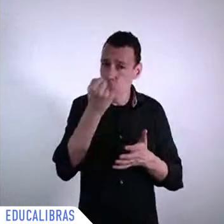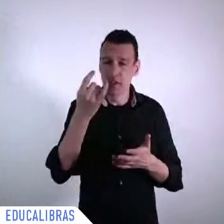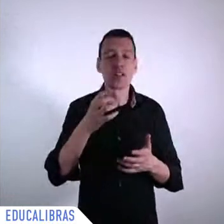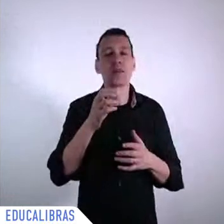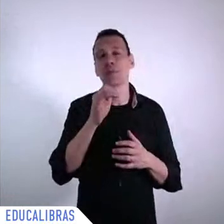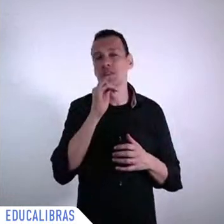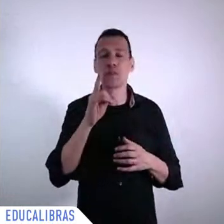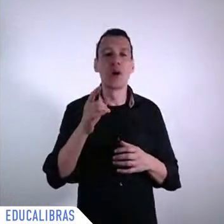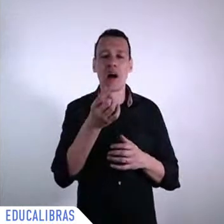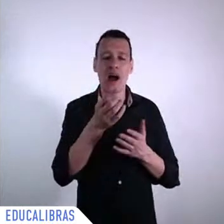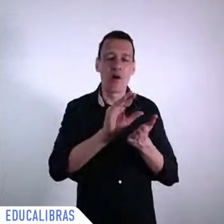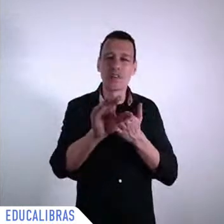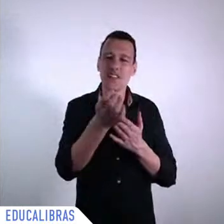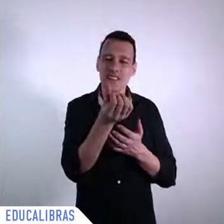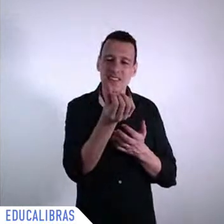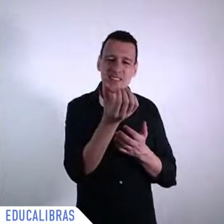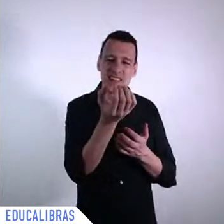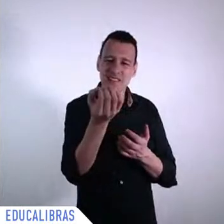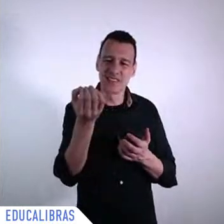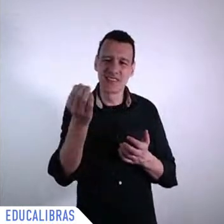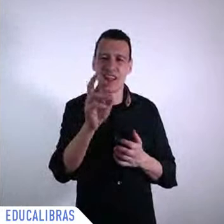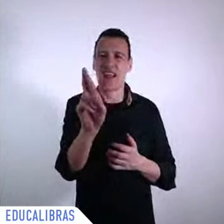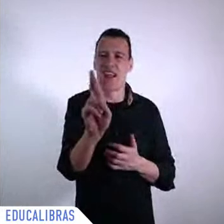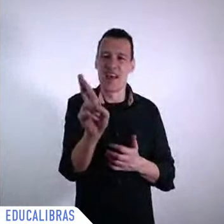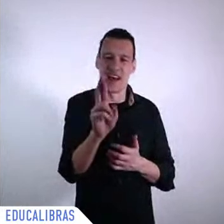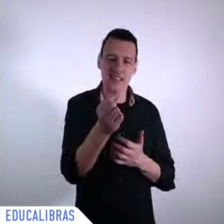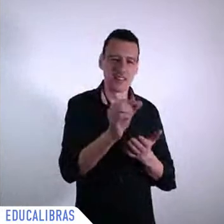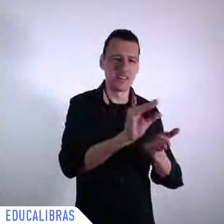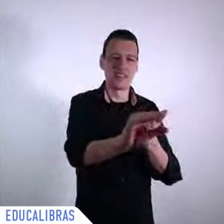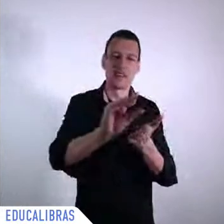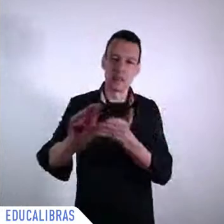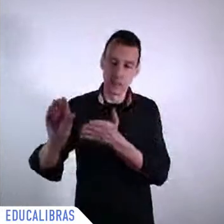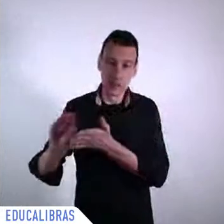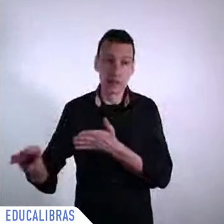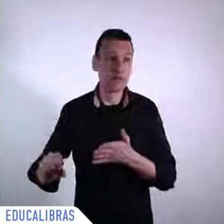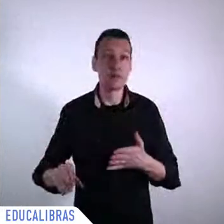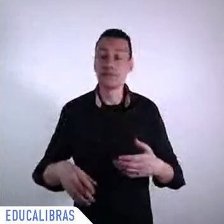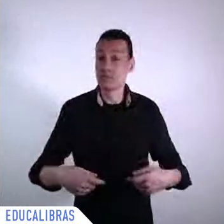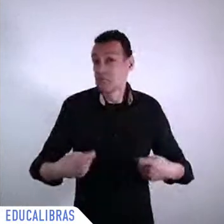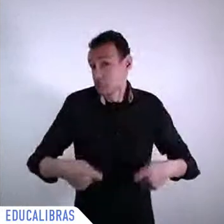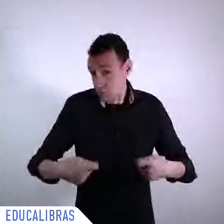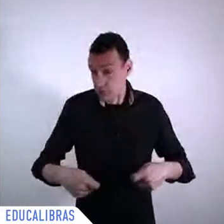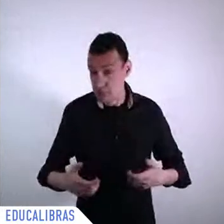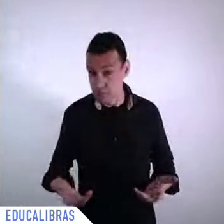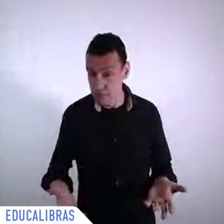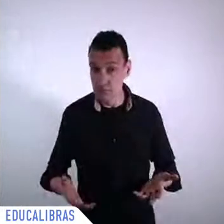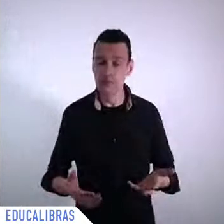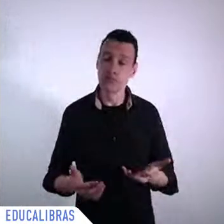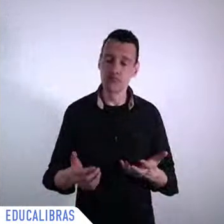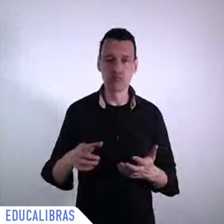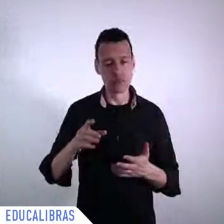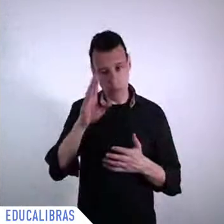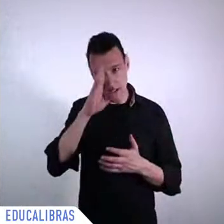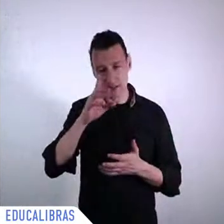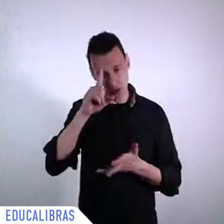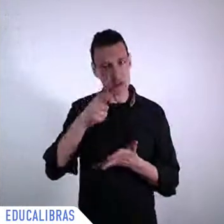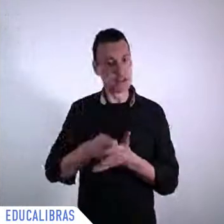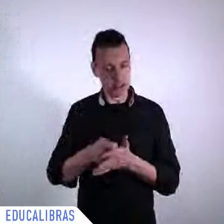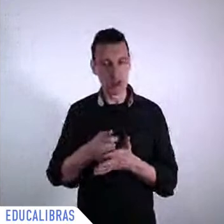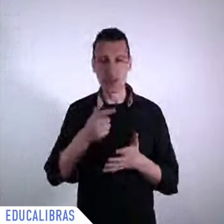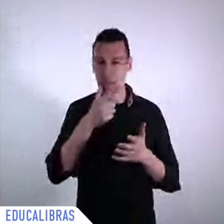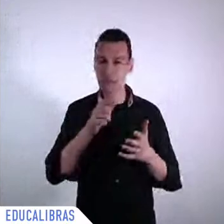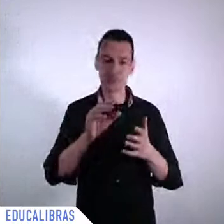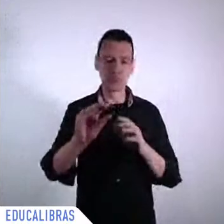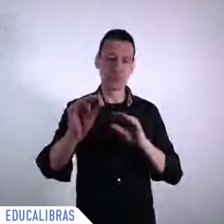cash transfer of about $114 for nine months to basically informal workers